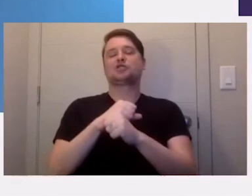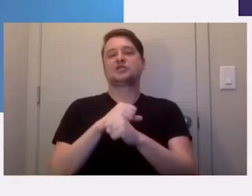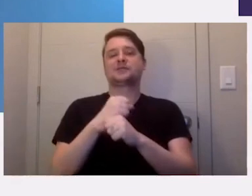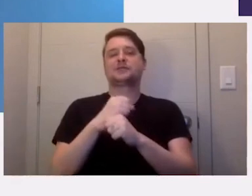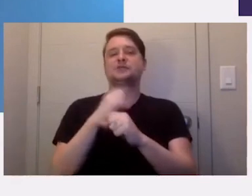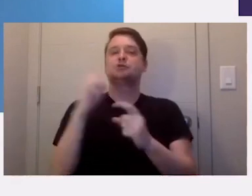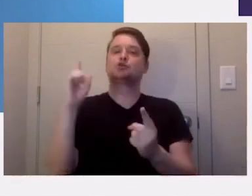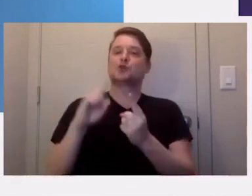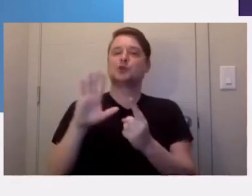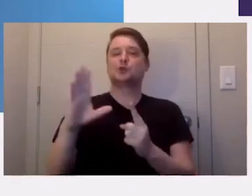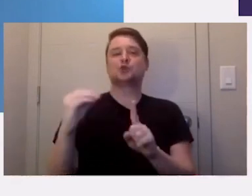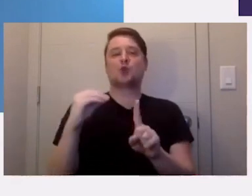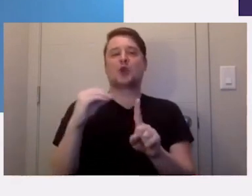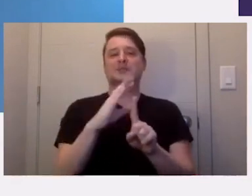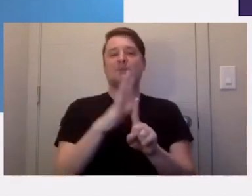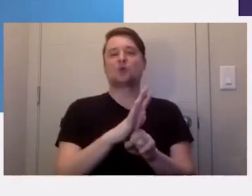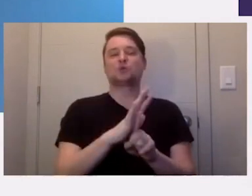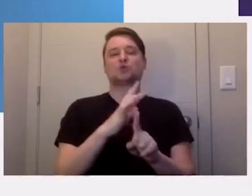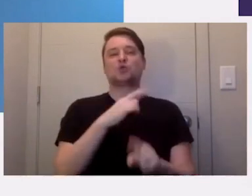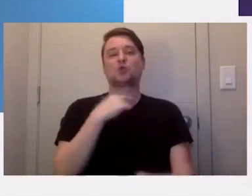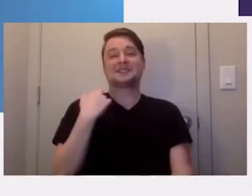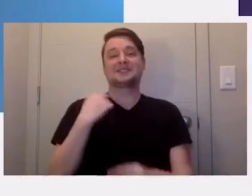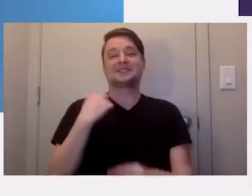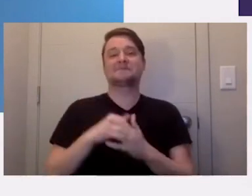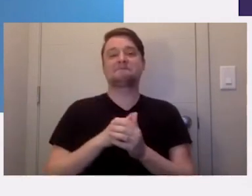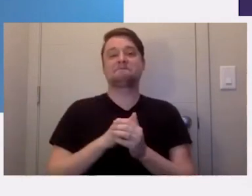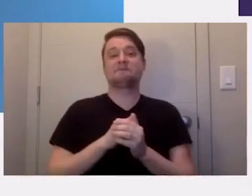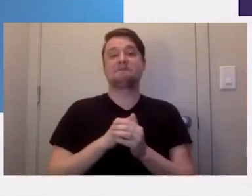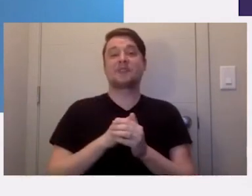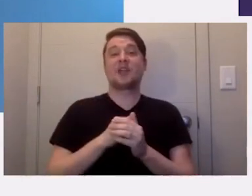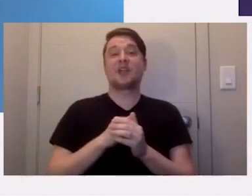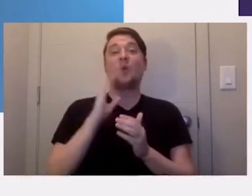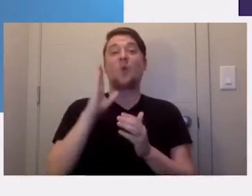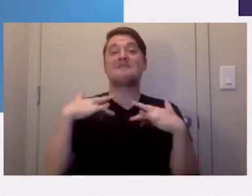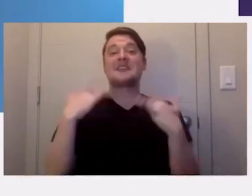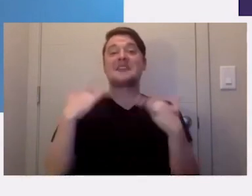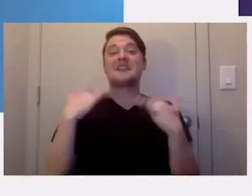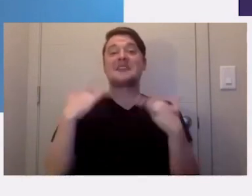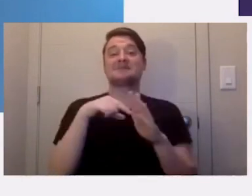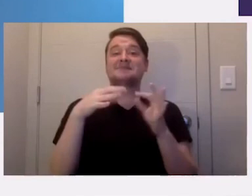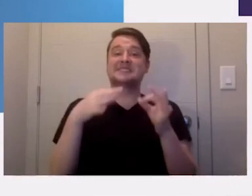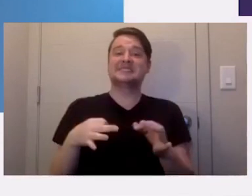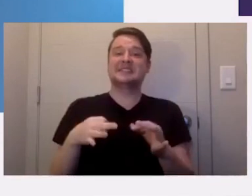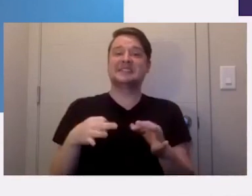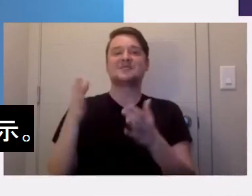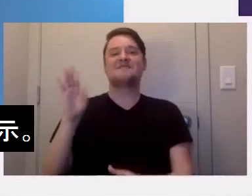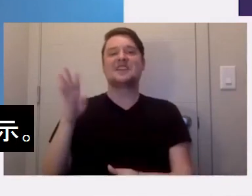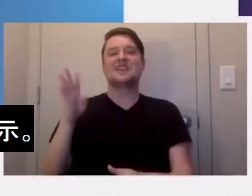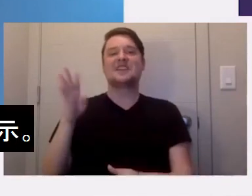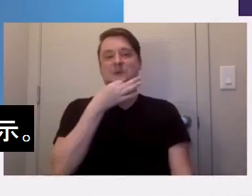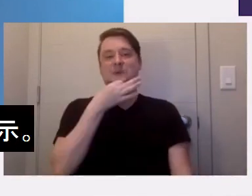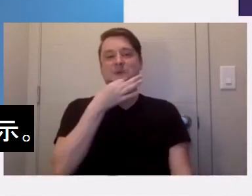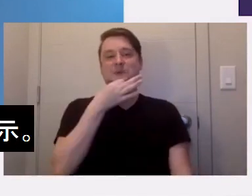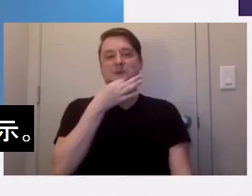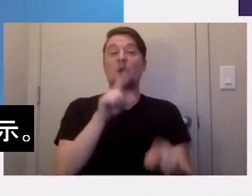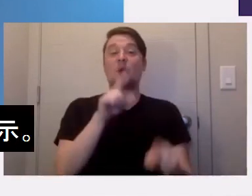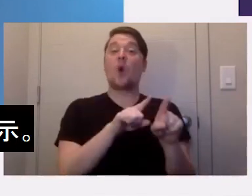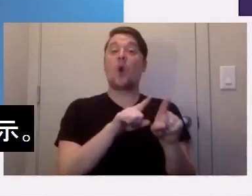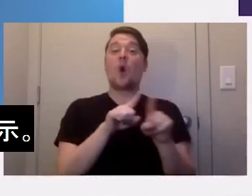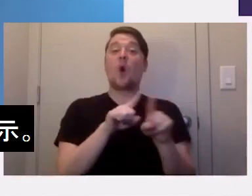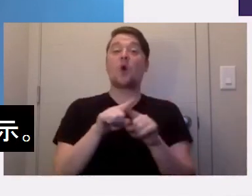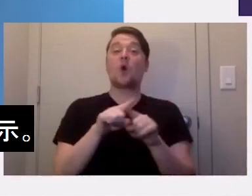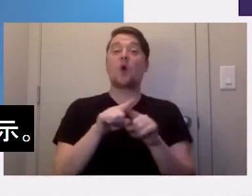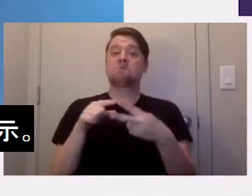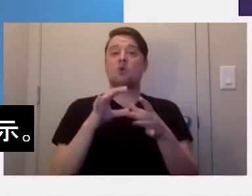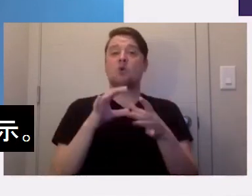reduce your exposure risk. We'll have event details up on Facebook soon. Also, a couple of notes about where